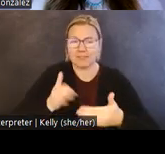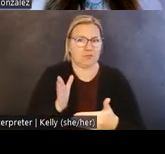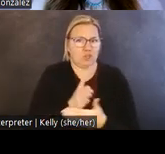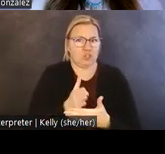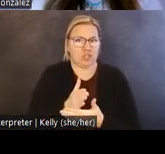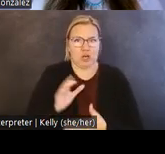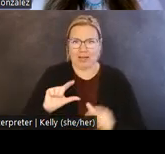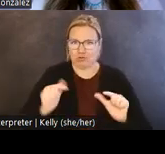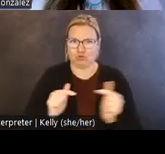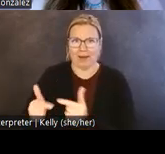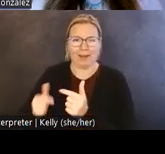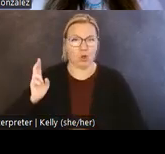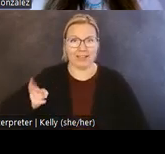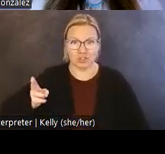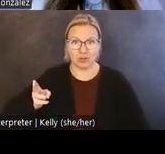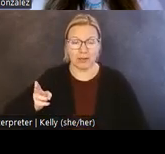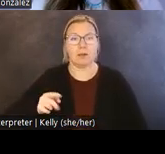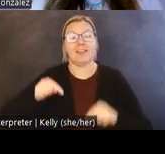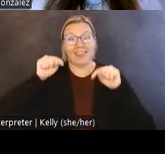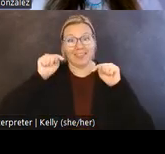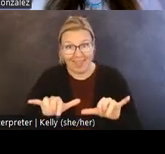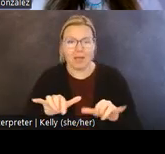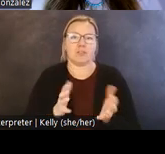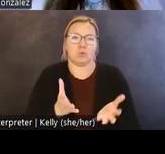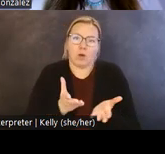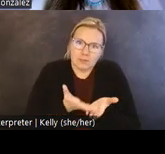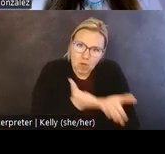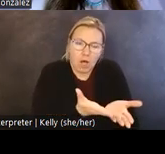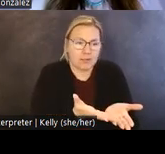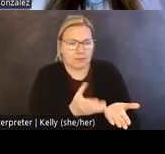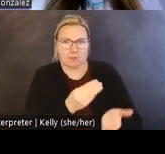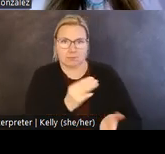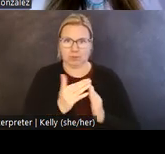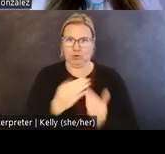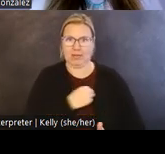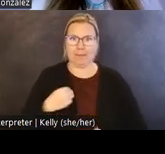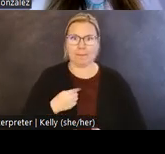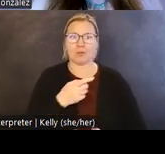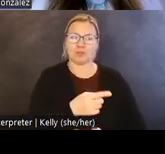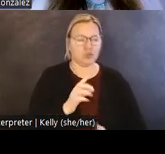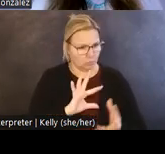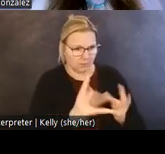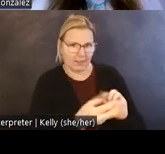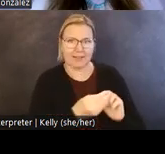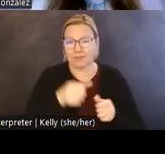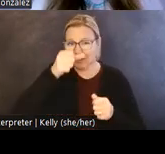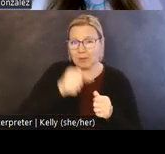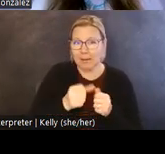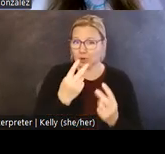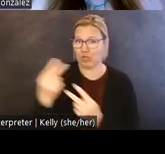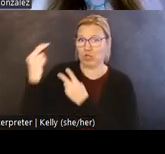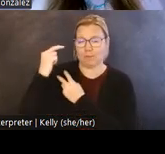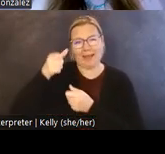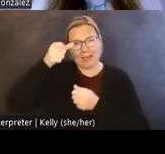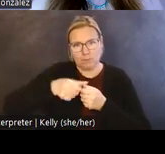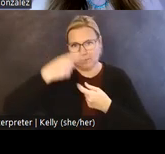history. That this is what's facilitated community members desire to collectively remember the traumas of the past alongside